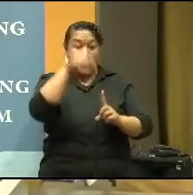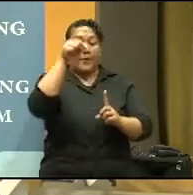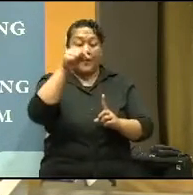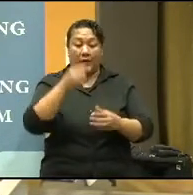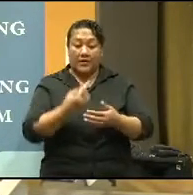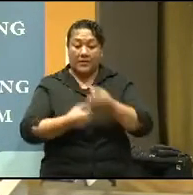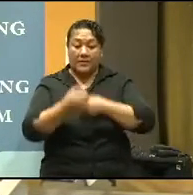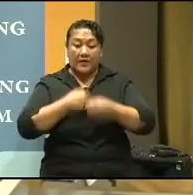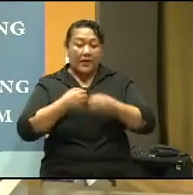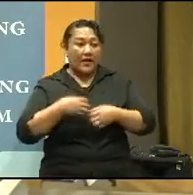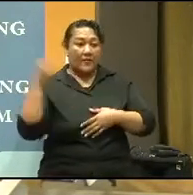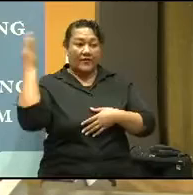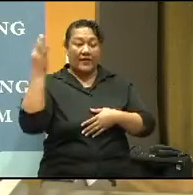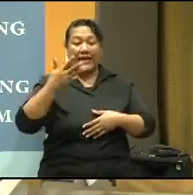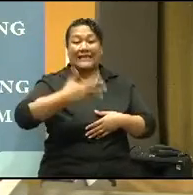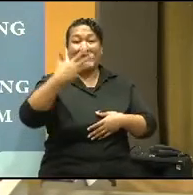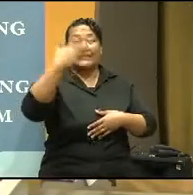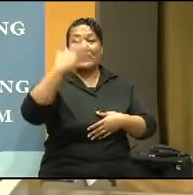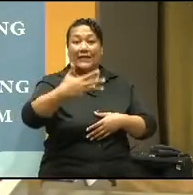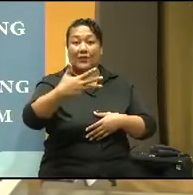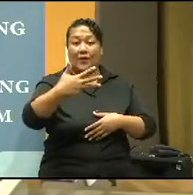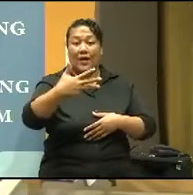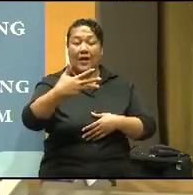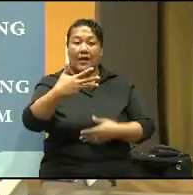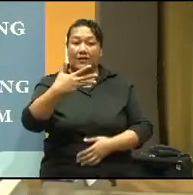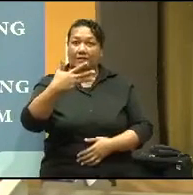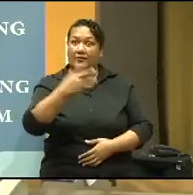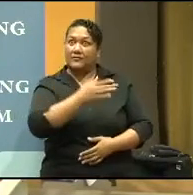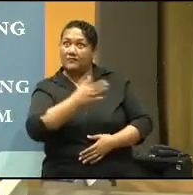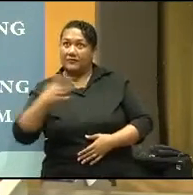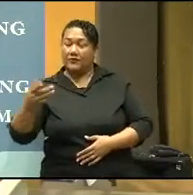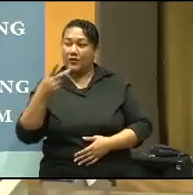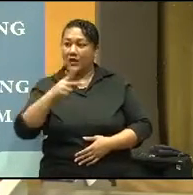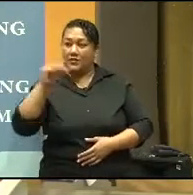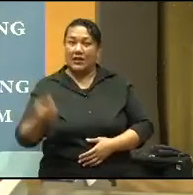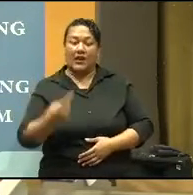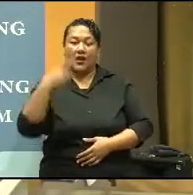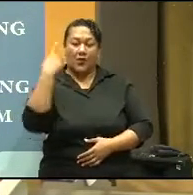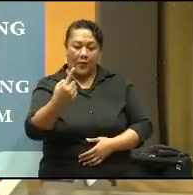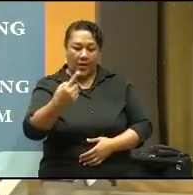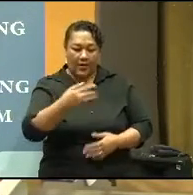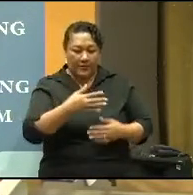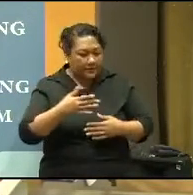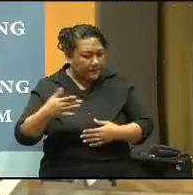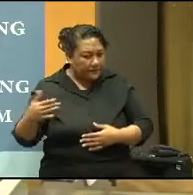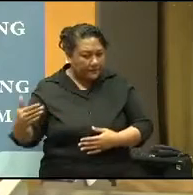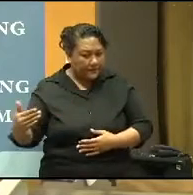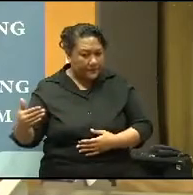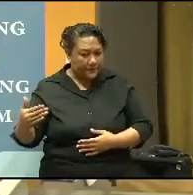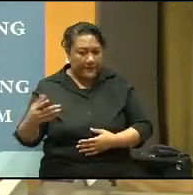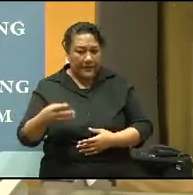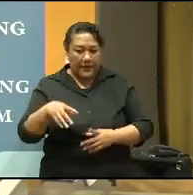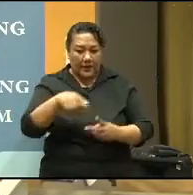for the Faculty of Science from 1999 to 2001. He was actively involved in the development of online learning and was appointed the Director of the